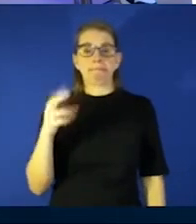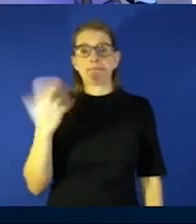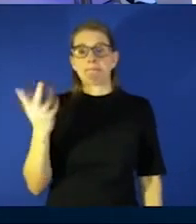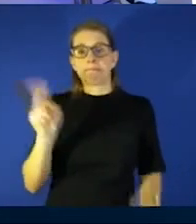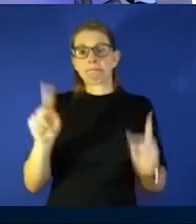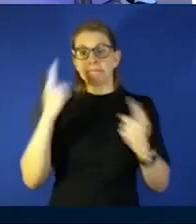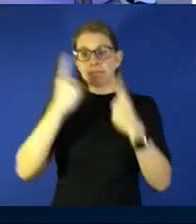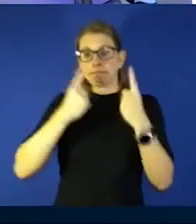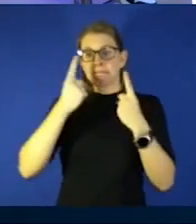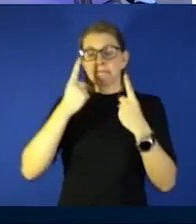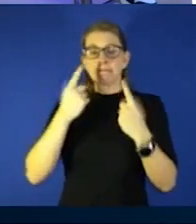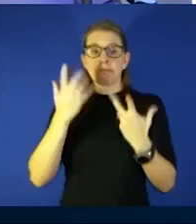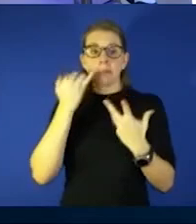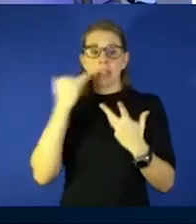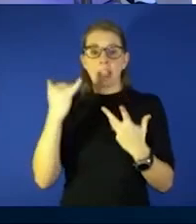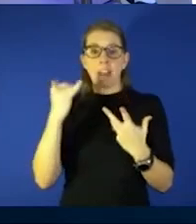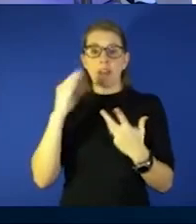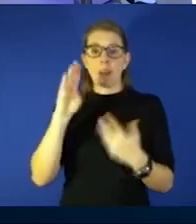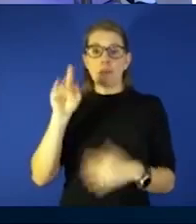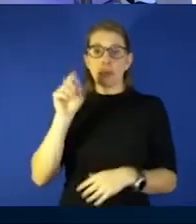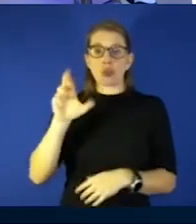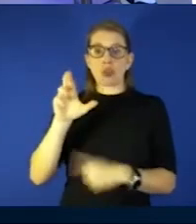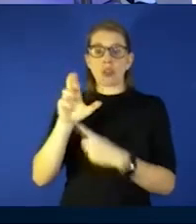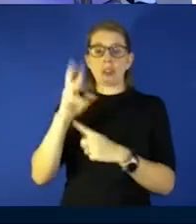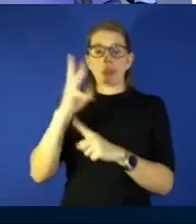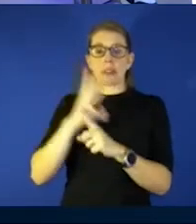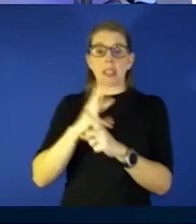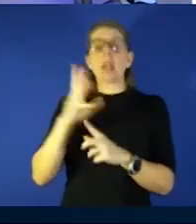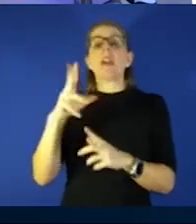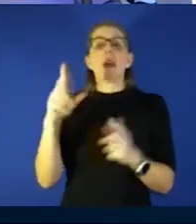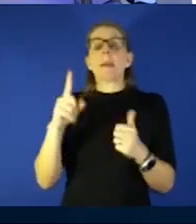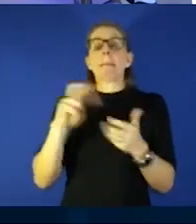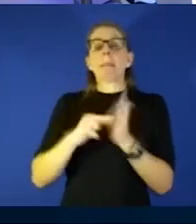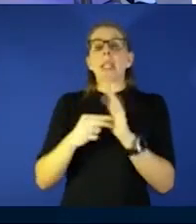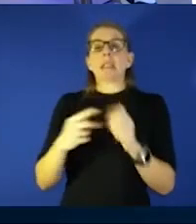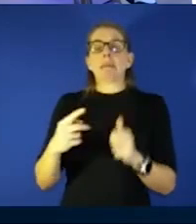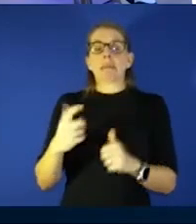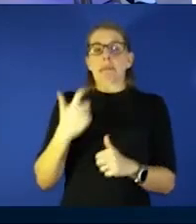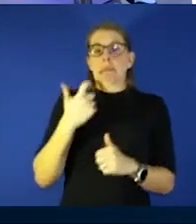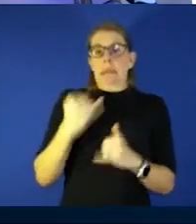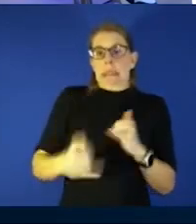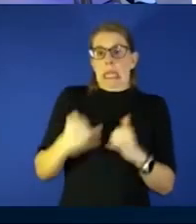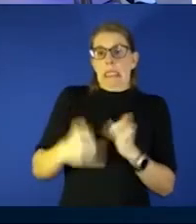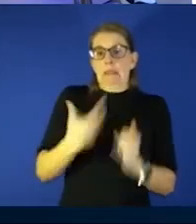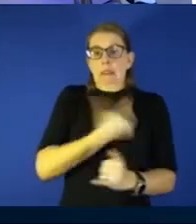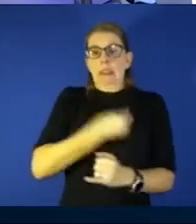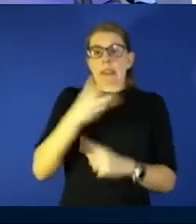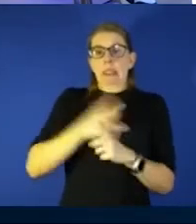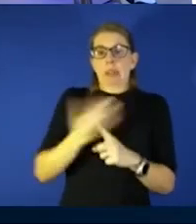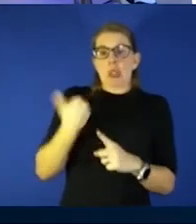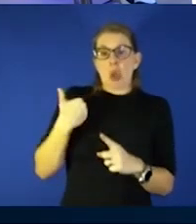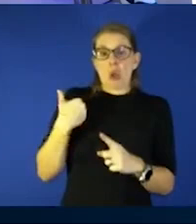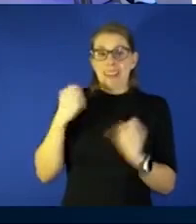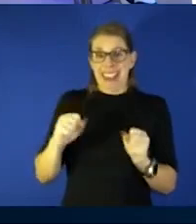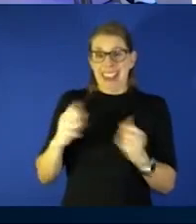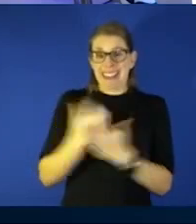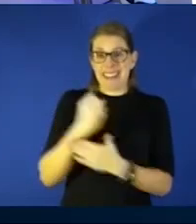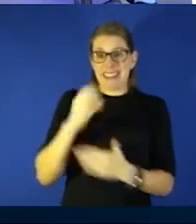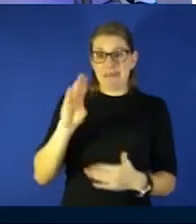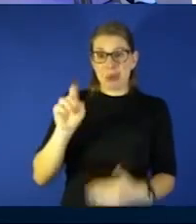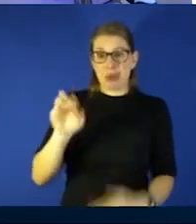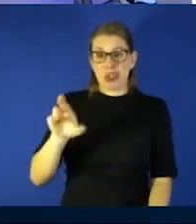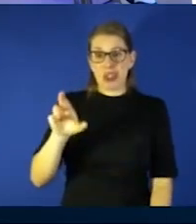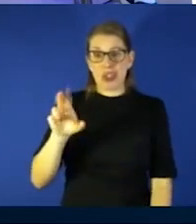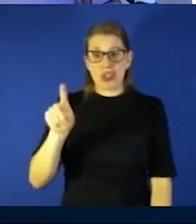are wondering if they got boosted six months ago are they or if they got their last vaccine six months ago are they able to go ahead and get boosted well